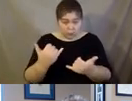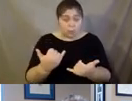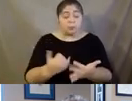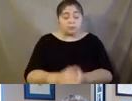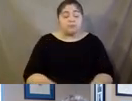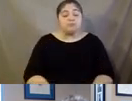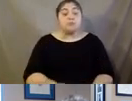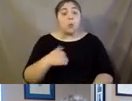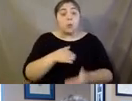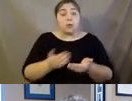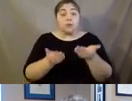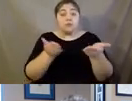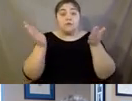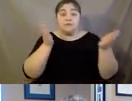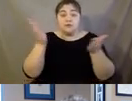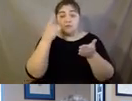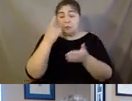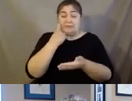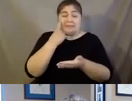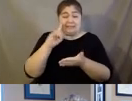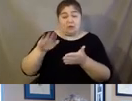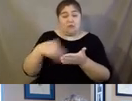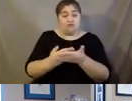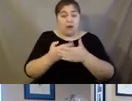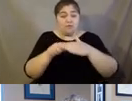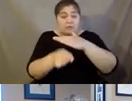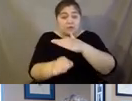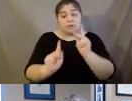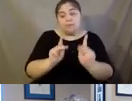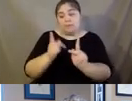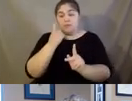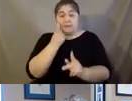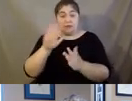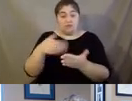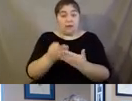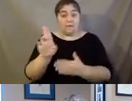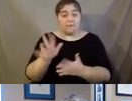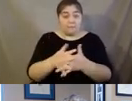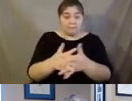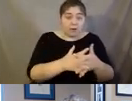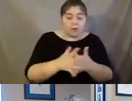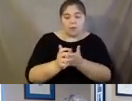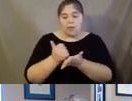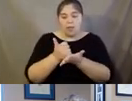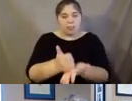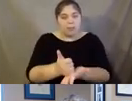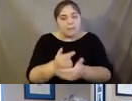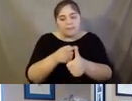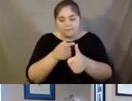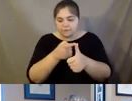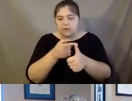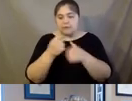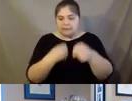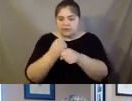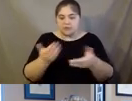provide services to newly arrived refugees when people arrive in the U S um, um, we help them in their first few years to, um,